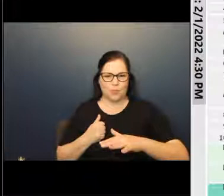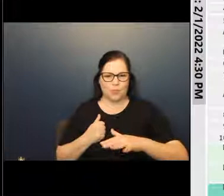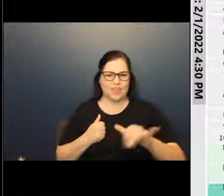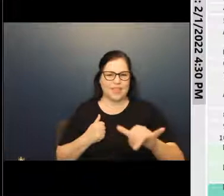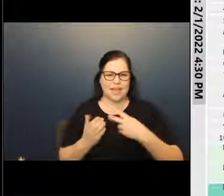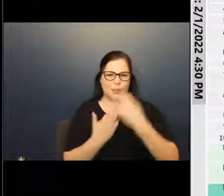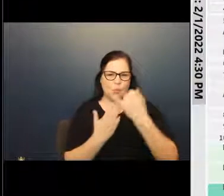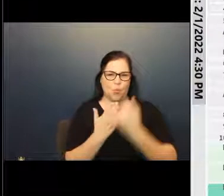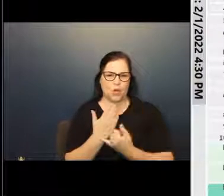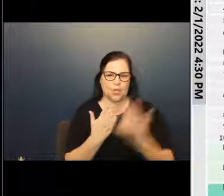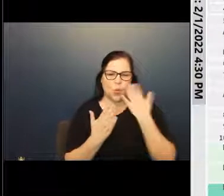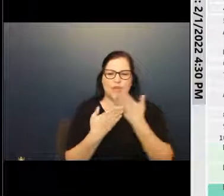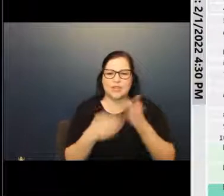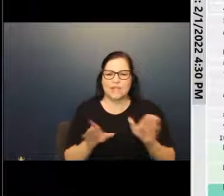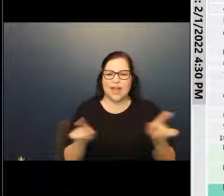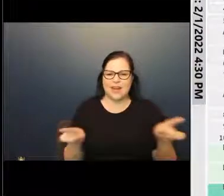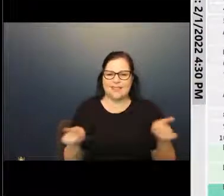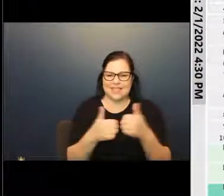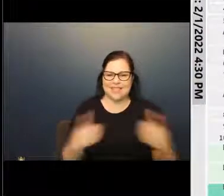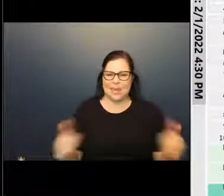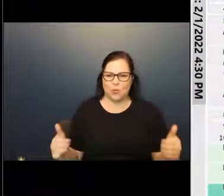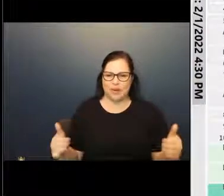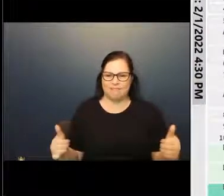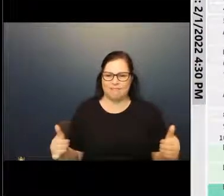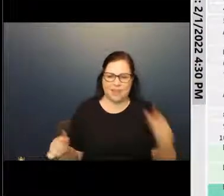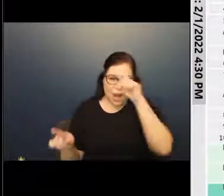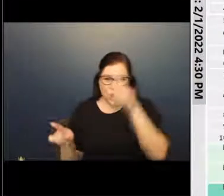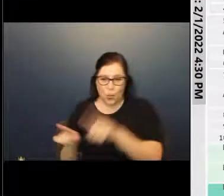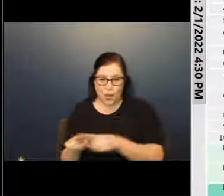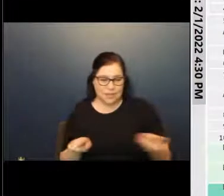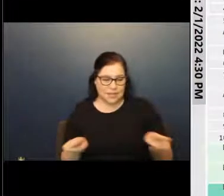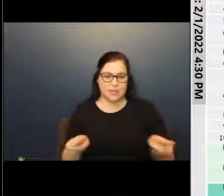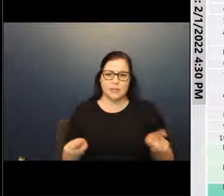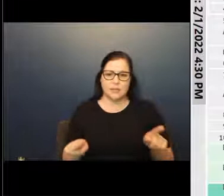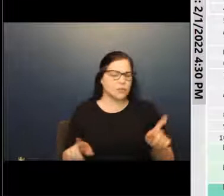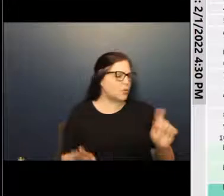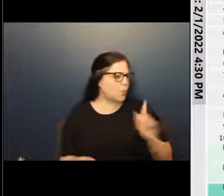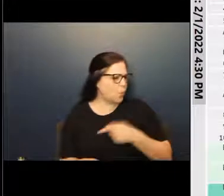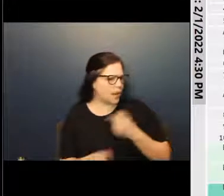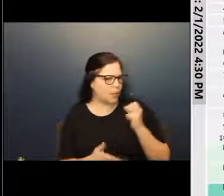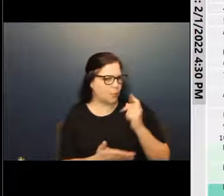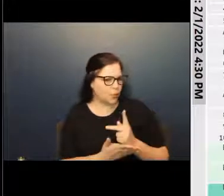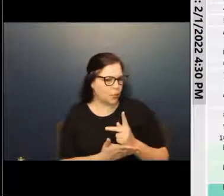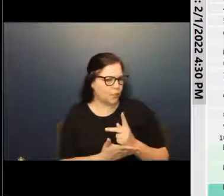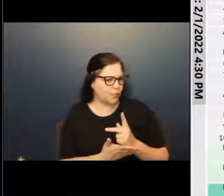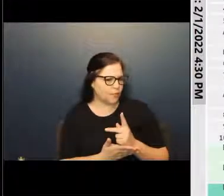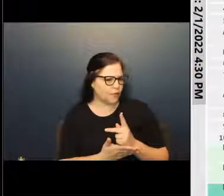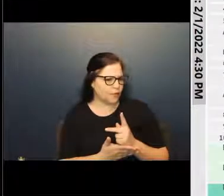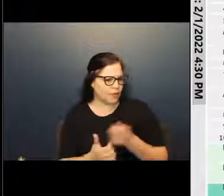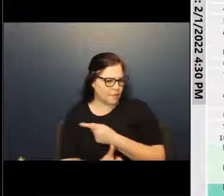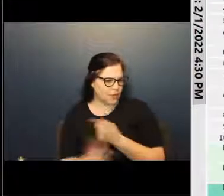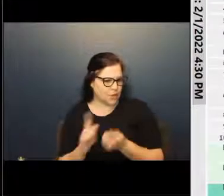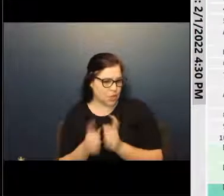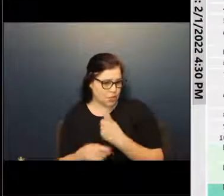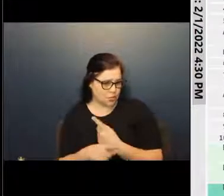funding reasons. They're divided into different agreements. Um, did we approve the, the, we just approved the changes.